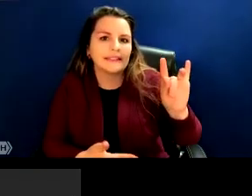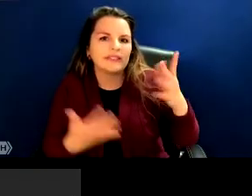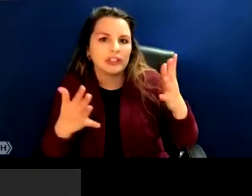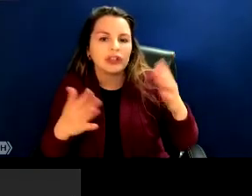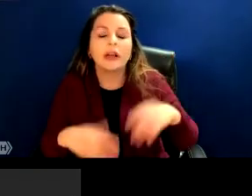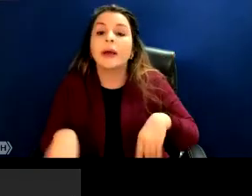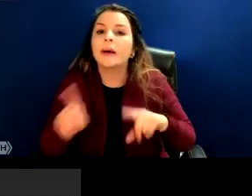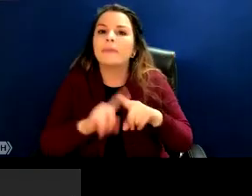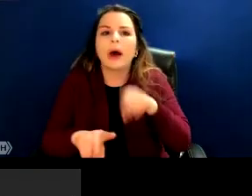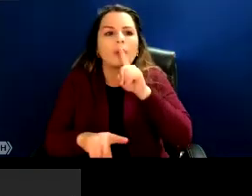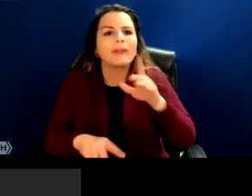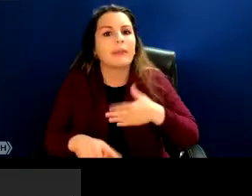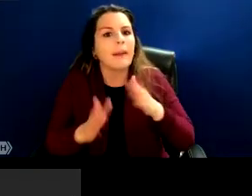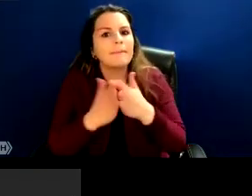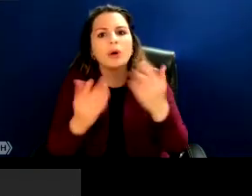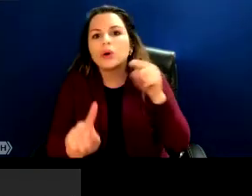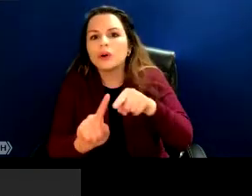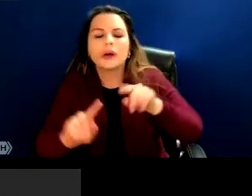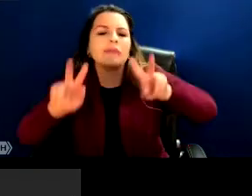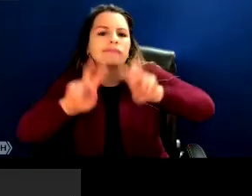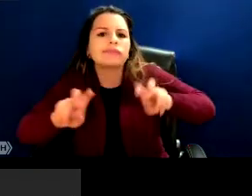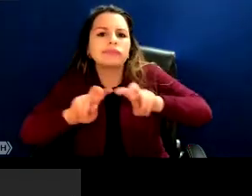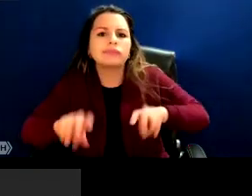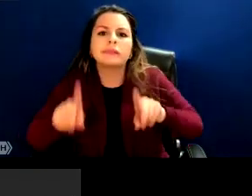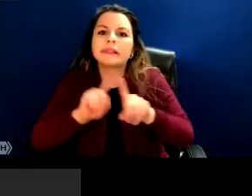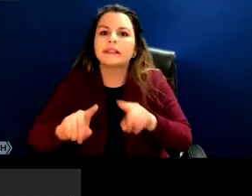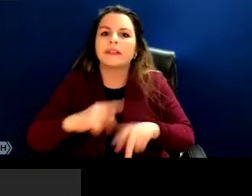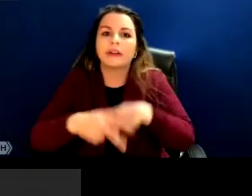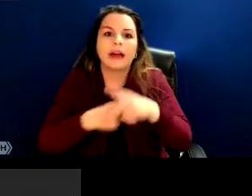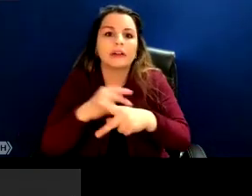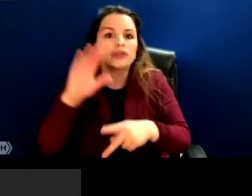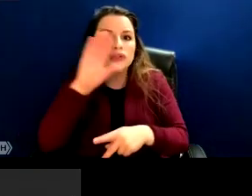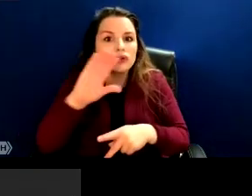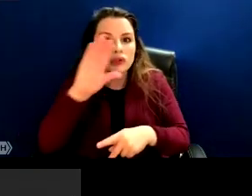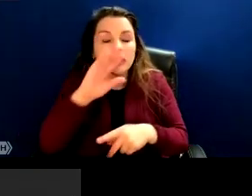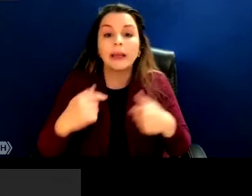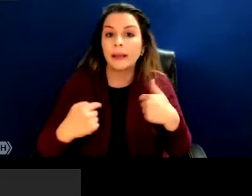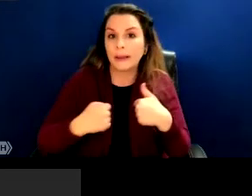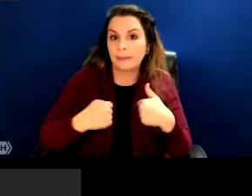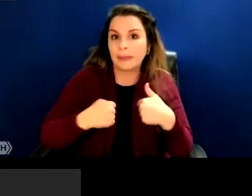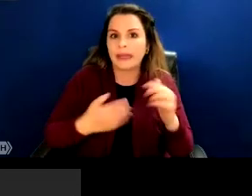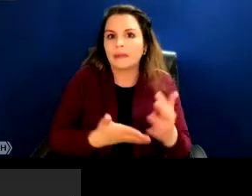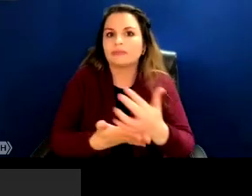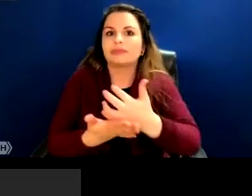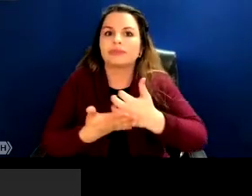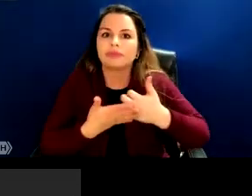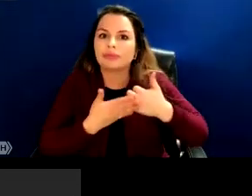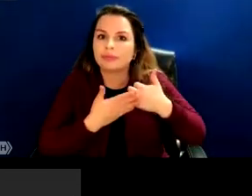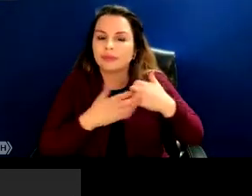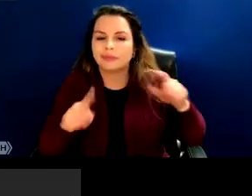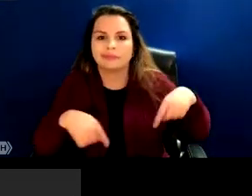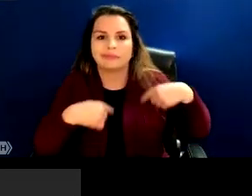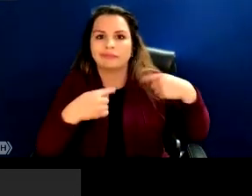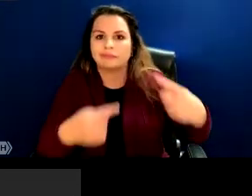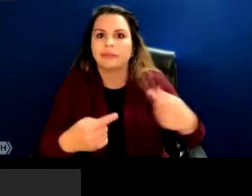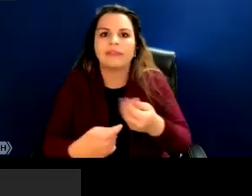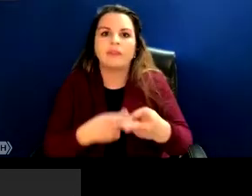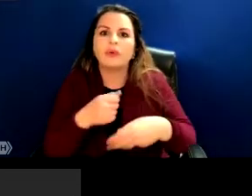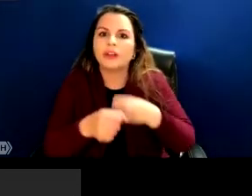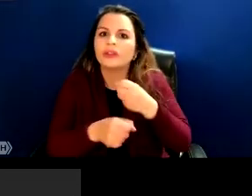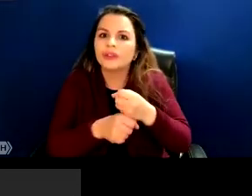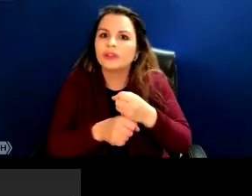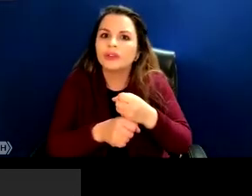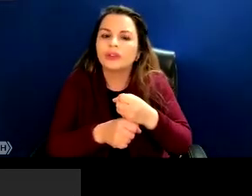look at the kinds of searches that I had collected and done over several years